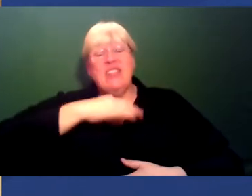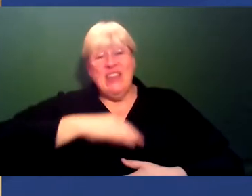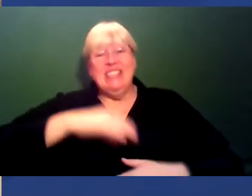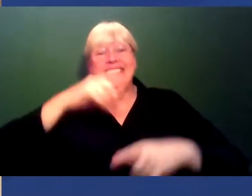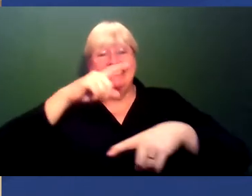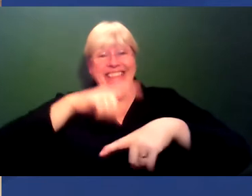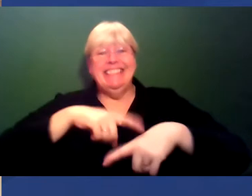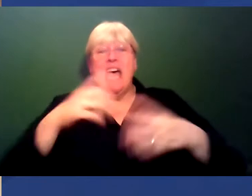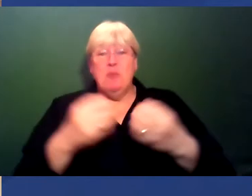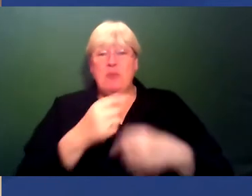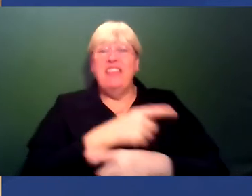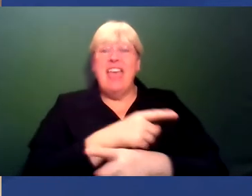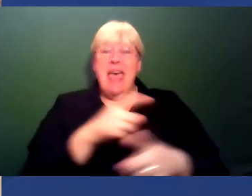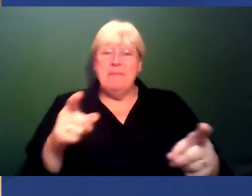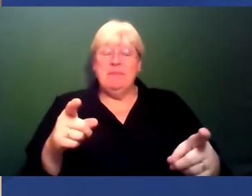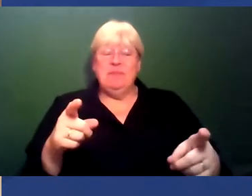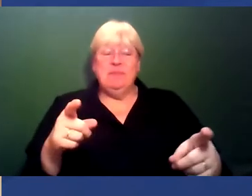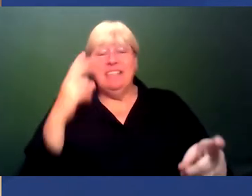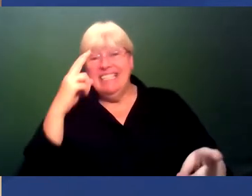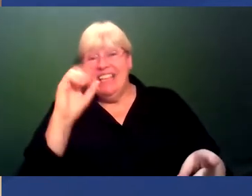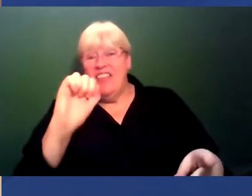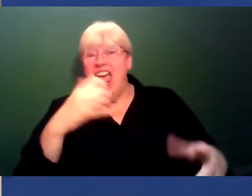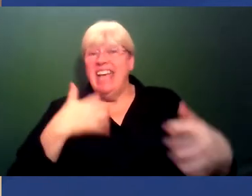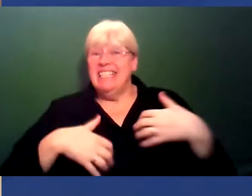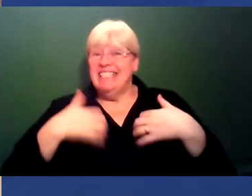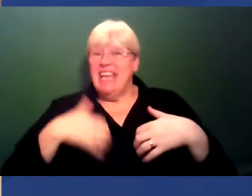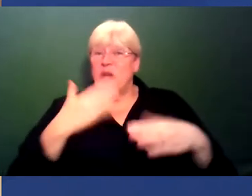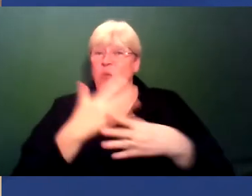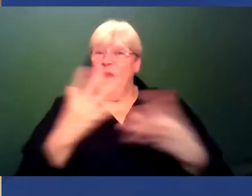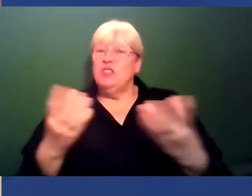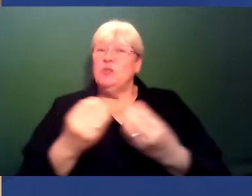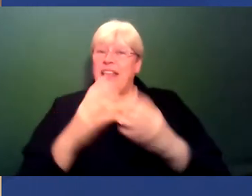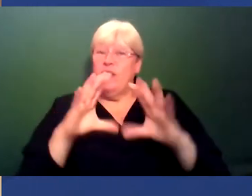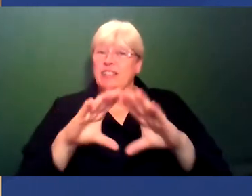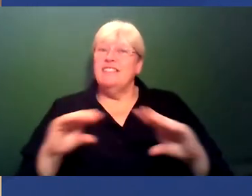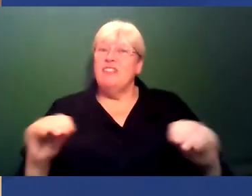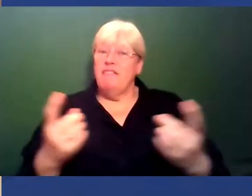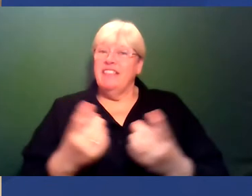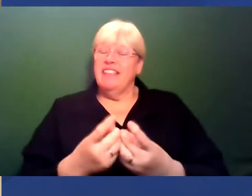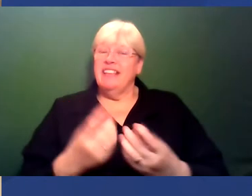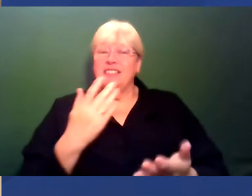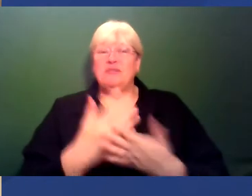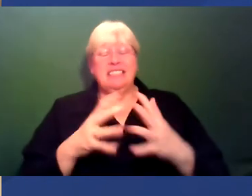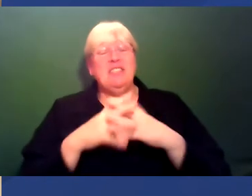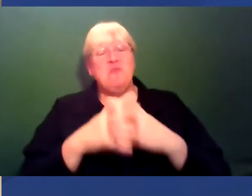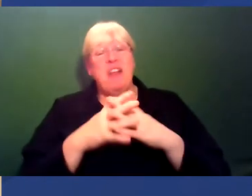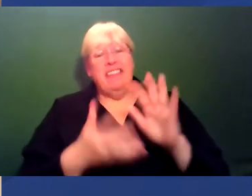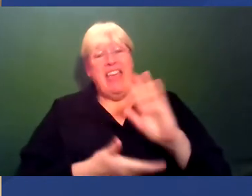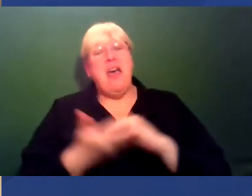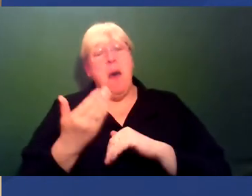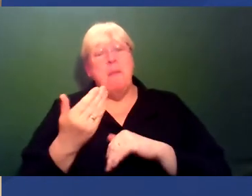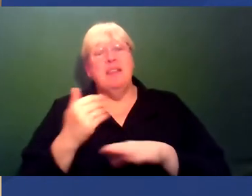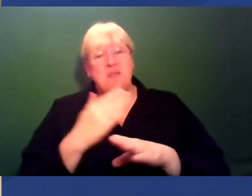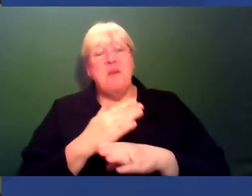excitement and seeing the challenges and working together to solve those things, I think that's really worth getting out of bed for in the morning in terms of work, yeah.